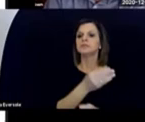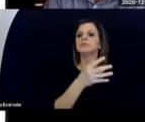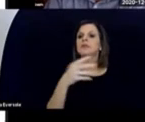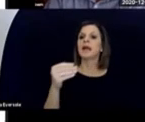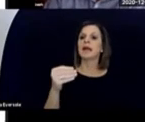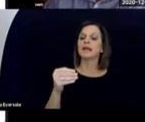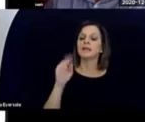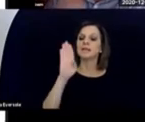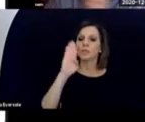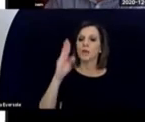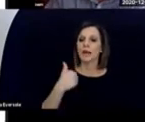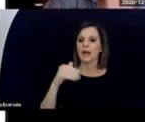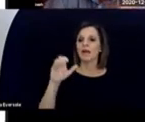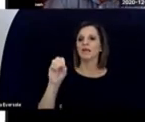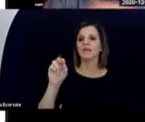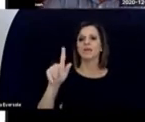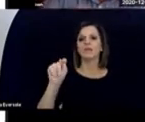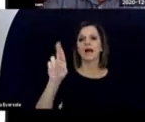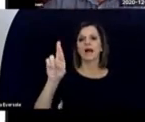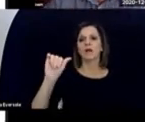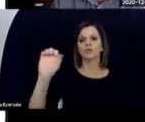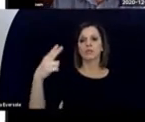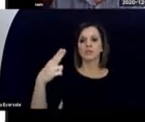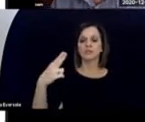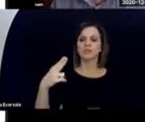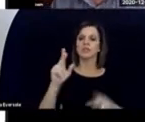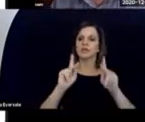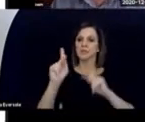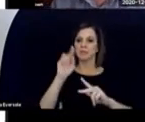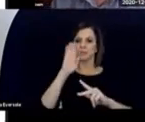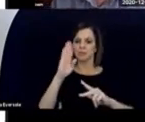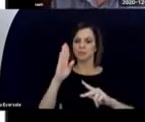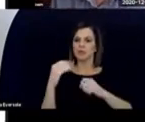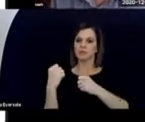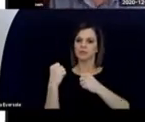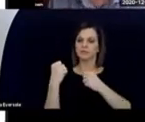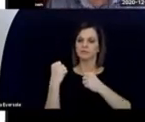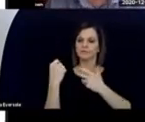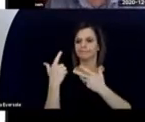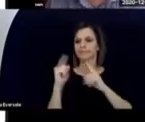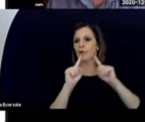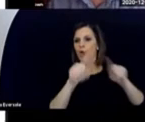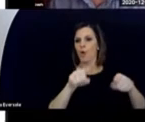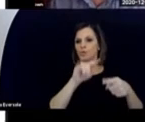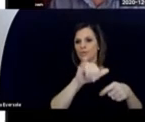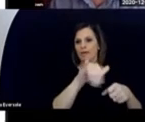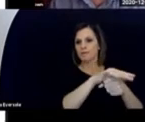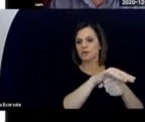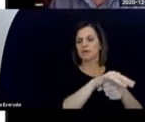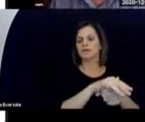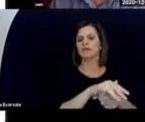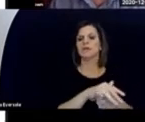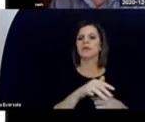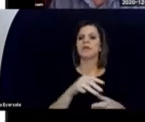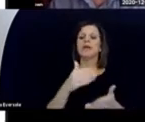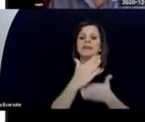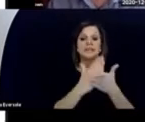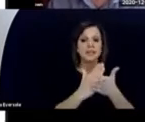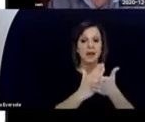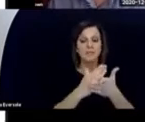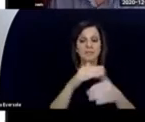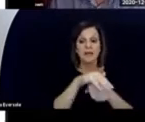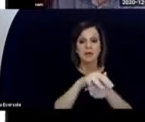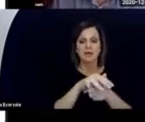outreach staff who could travel to the states in their area. And at some point, and I can't now remember